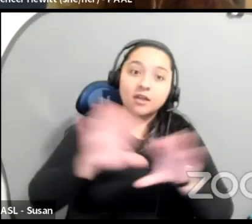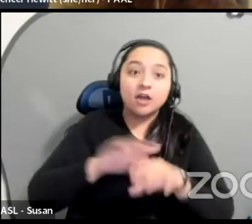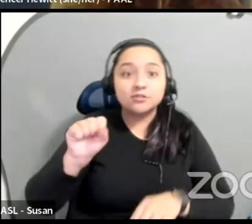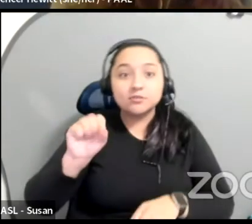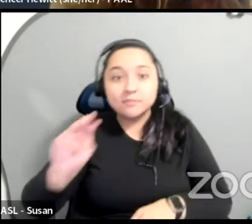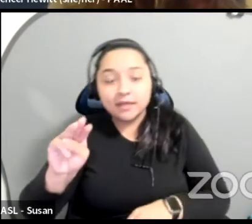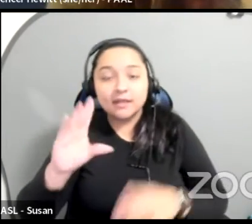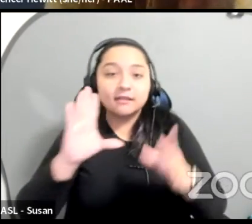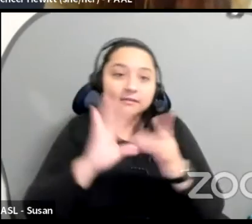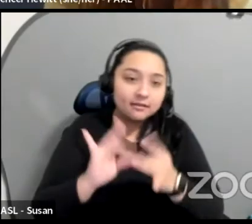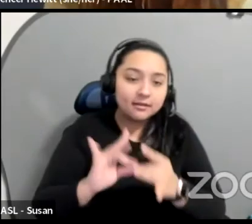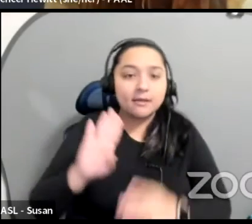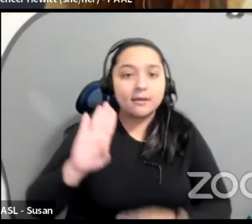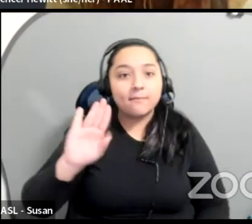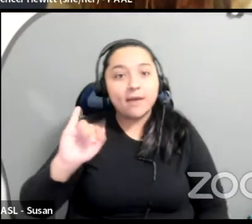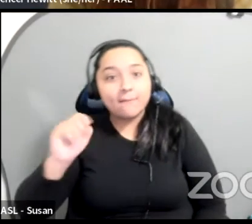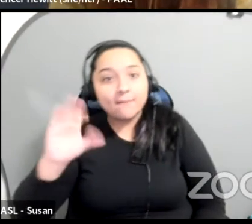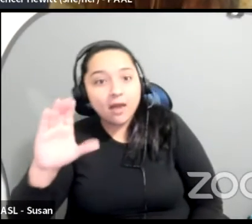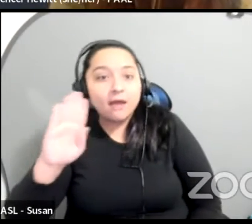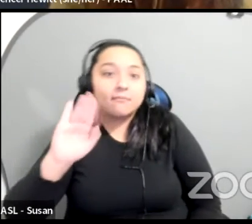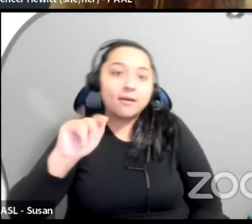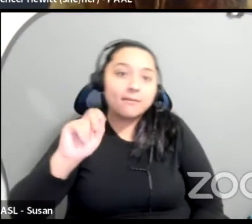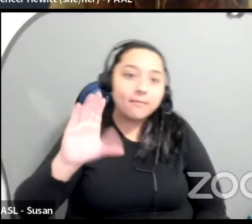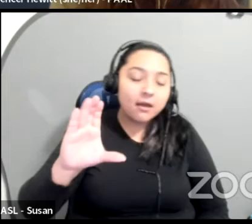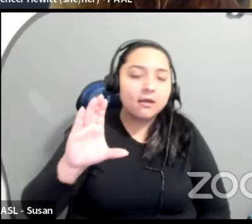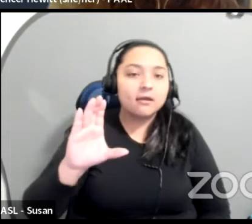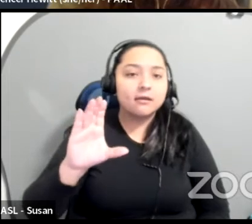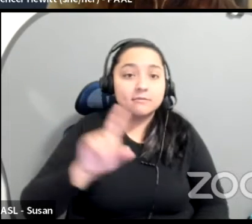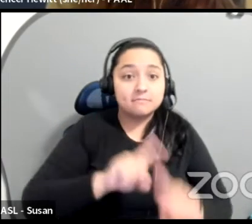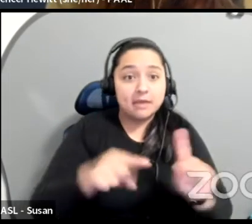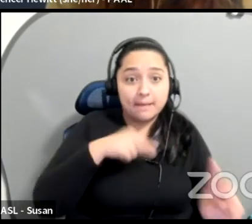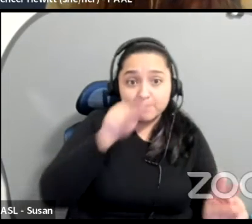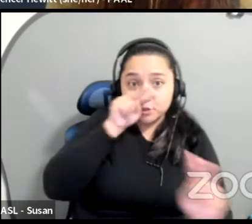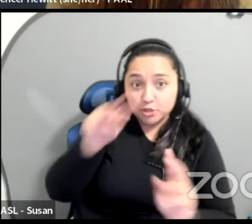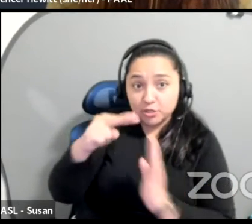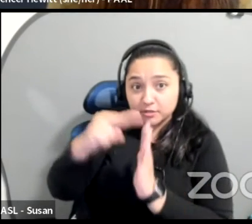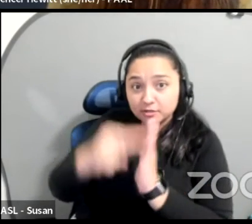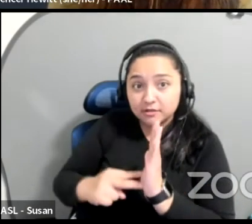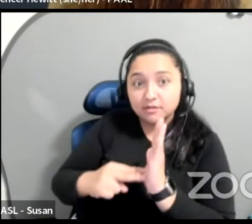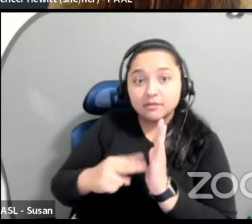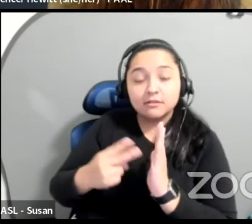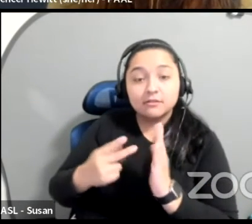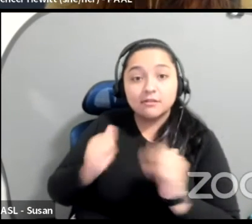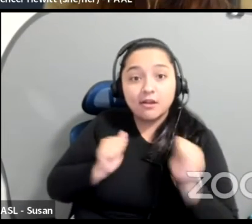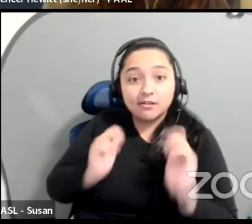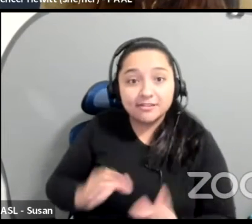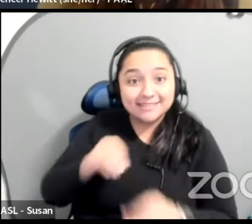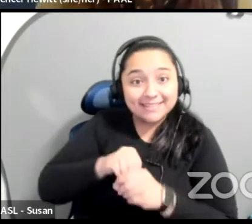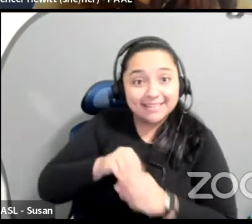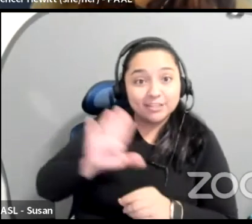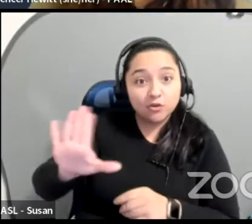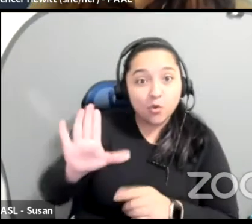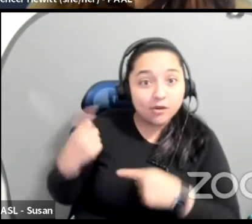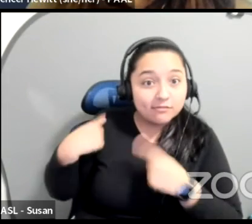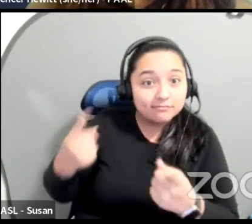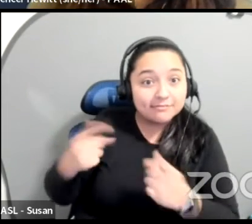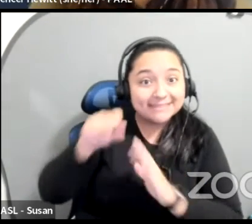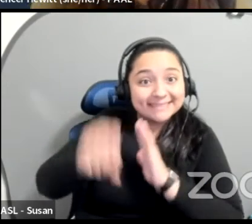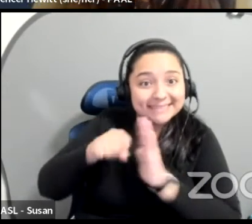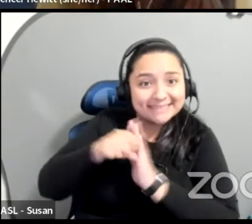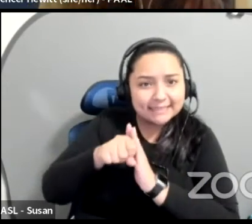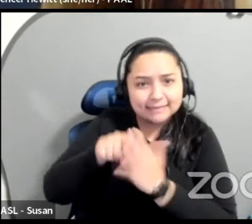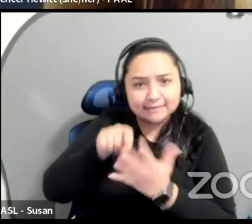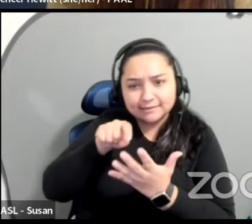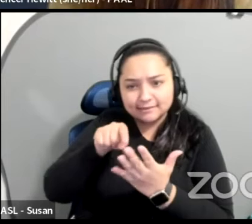artists, and then I'm looking at the artists over your last 10 seasons and 80, 90% of them are white, which is like